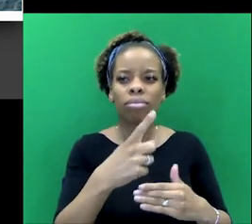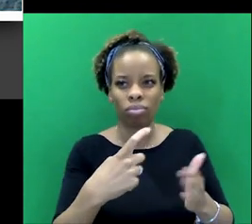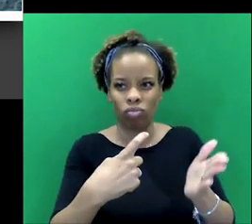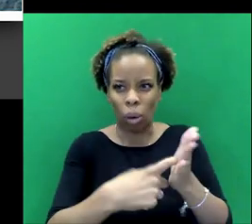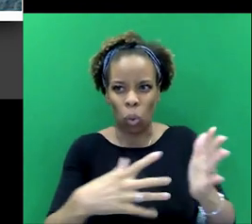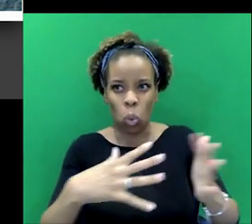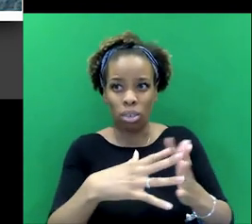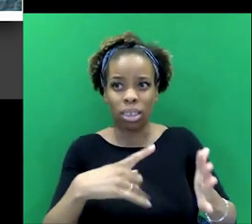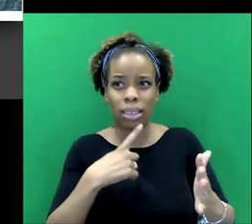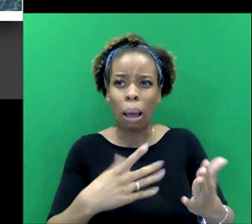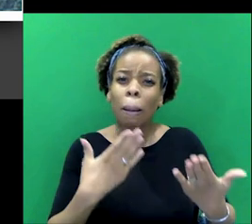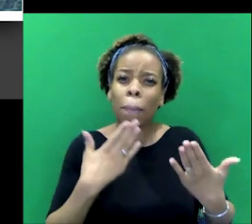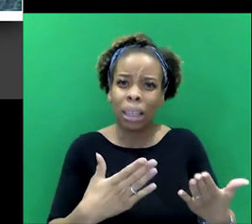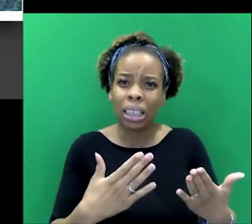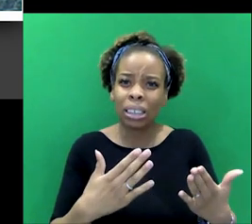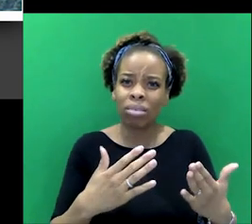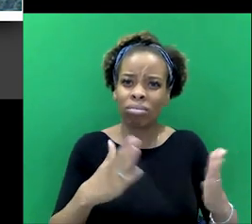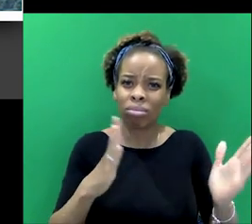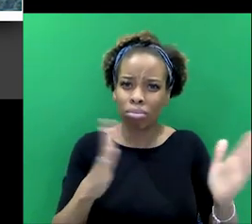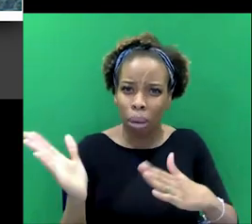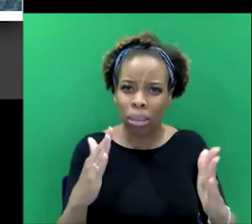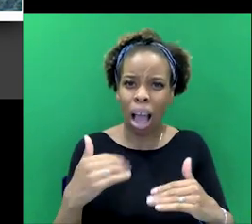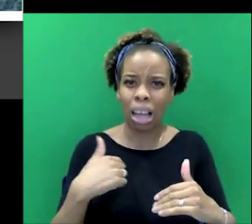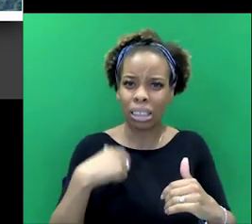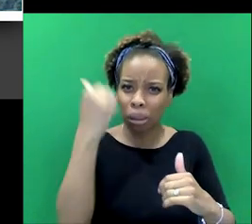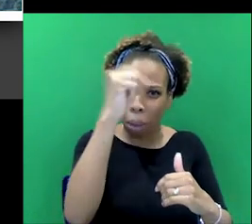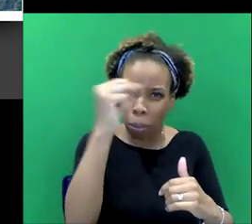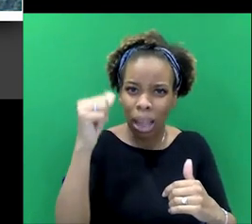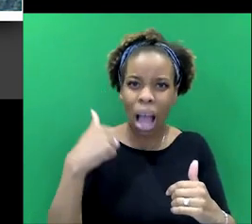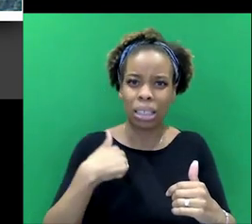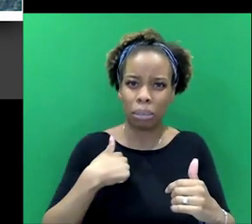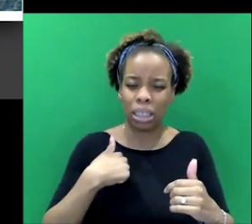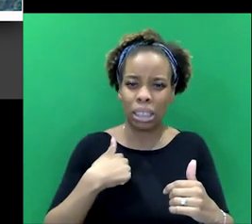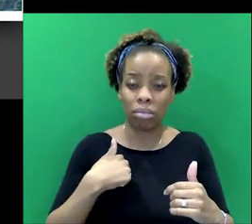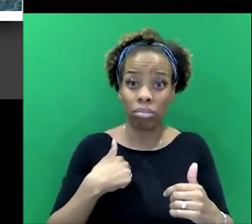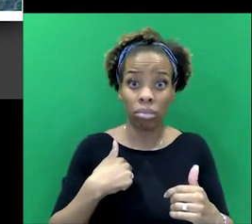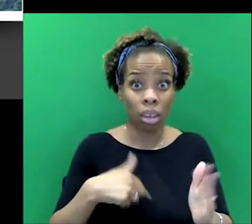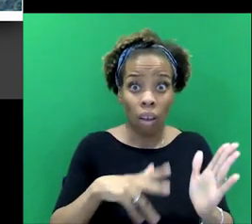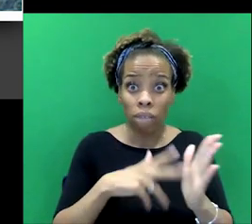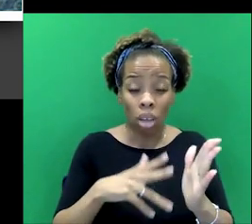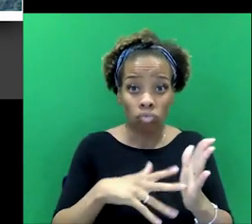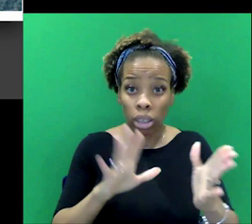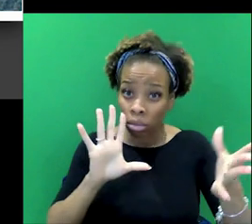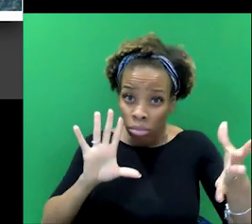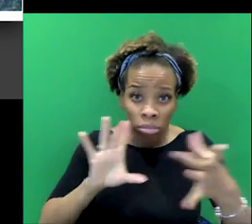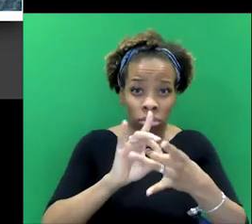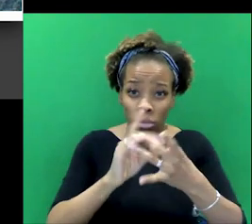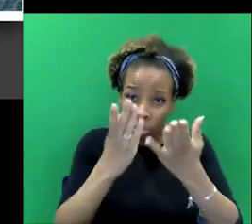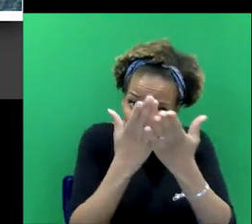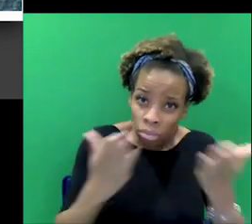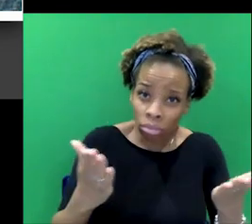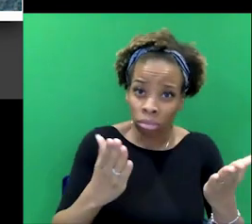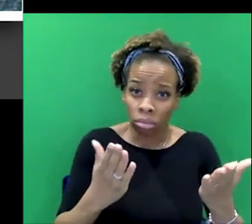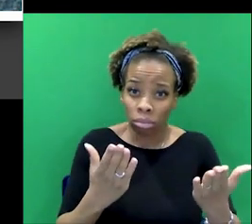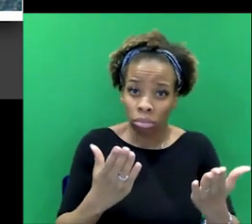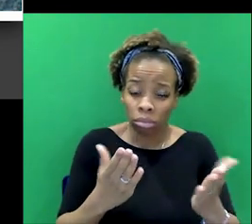know, baptize me. So he is baptized. And of course, he is quite evangelical in, you know, a new convert is always sort